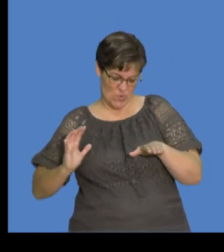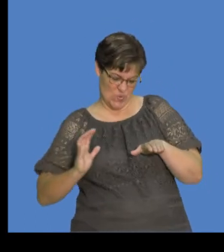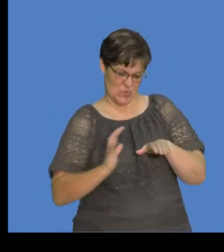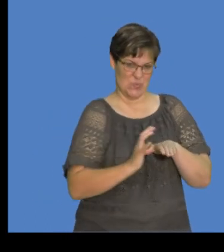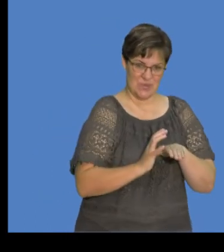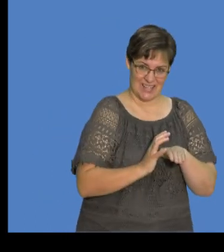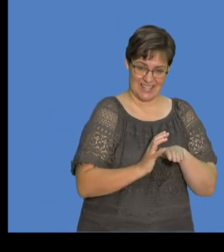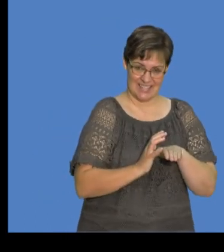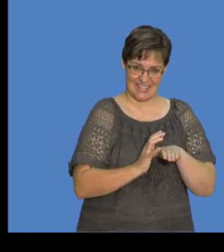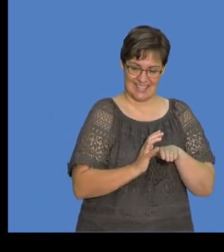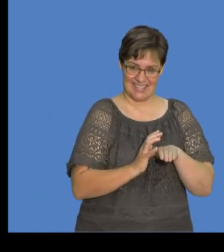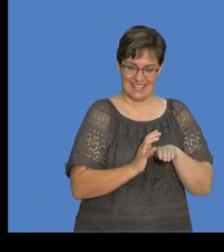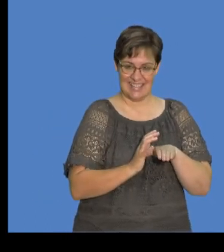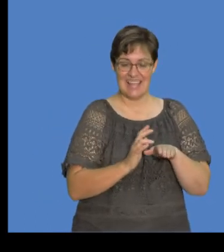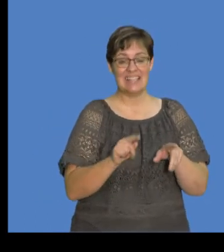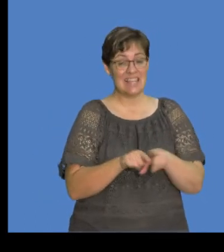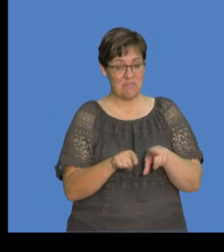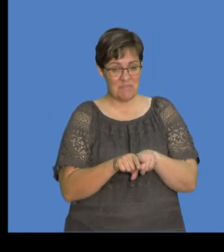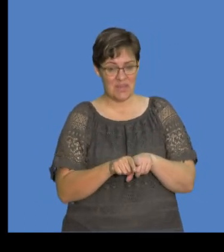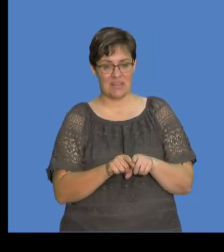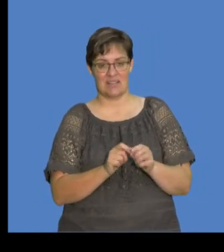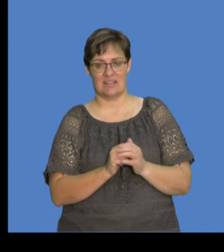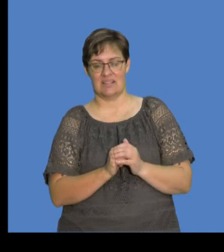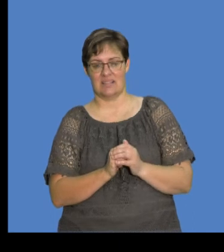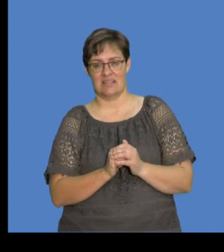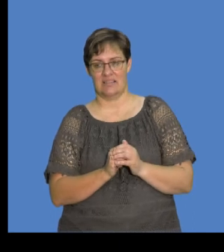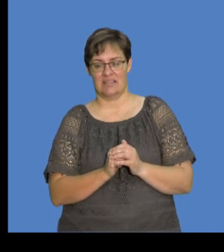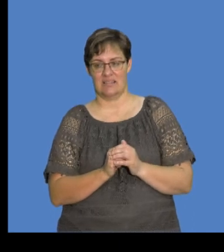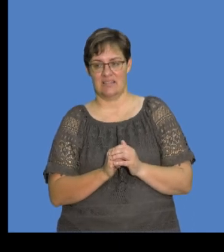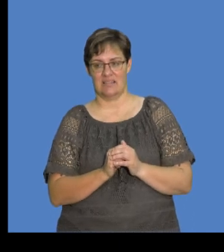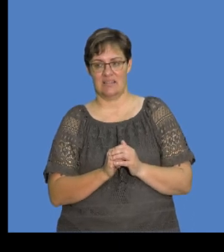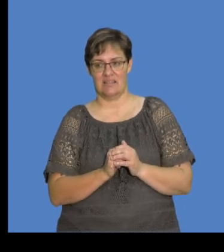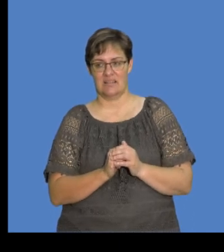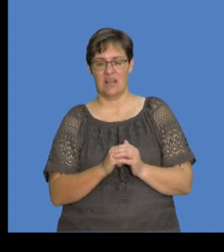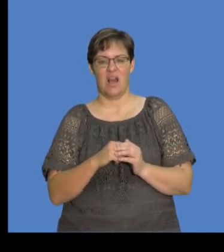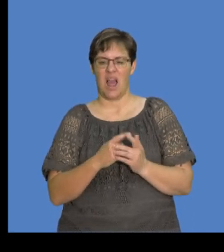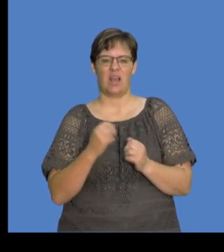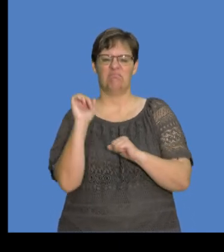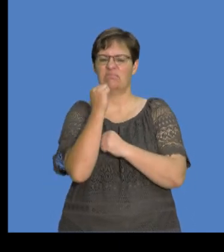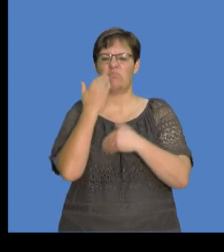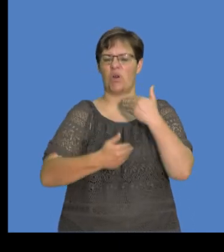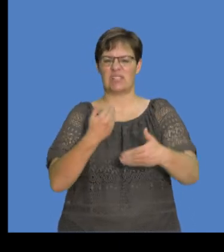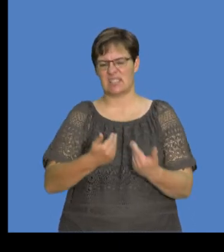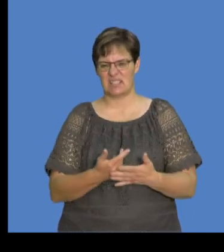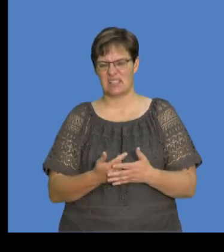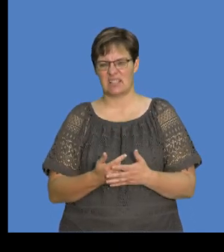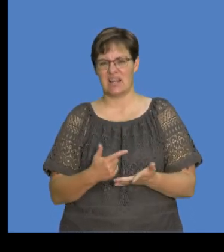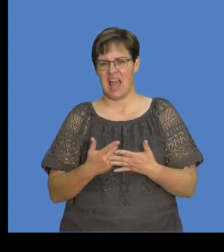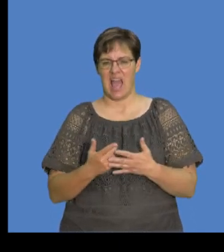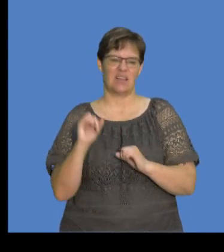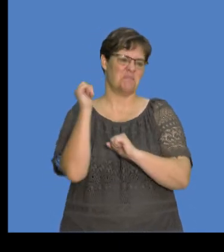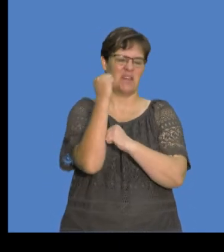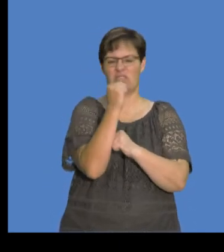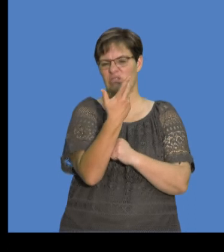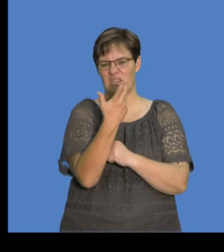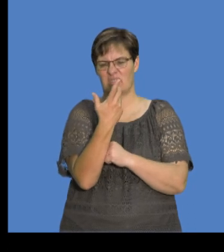of the car, while, again, on the other hand, when you talk about, you know, those processing industries, on a